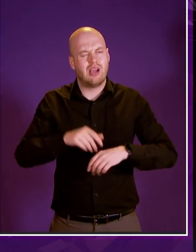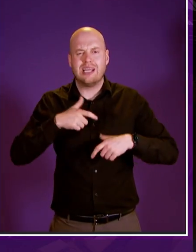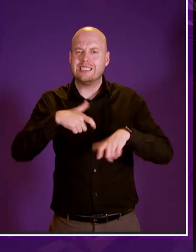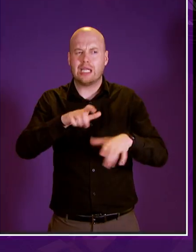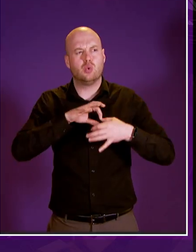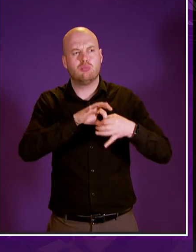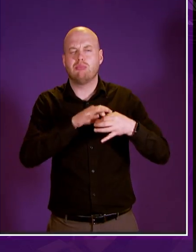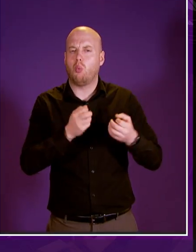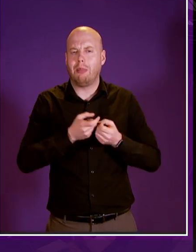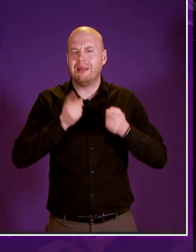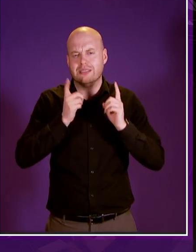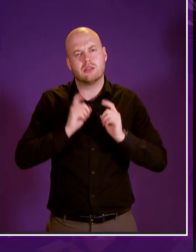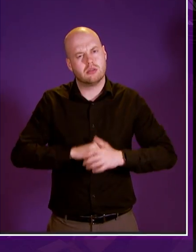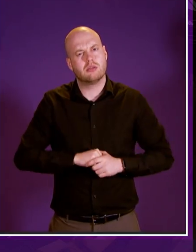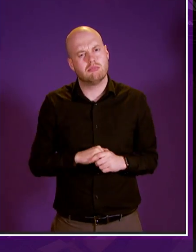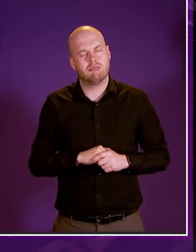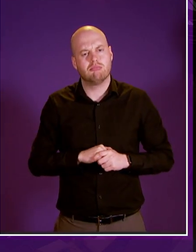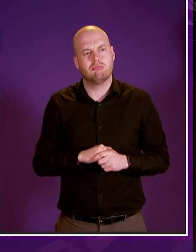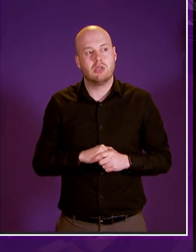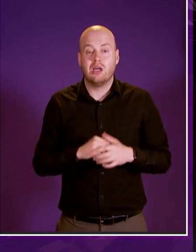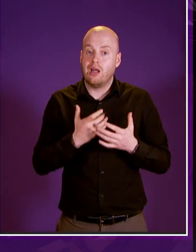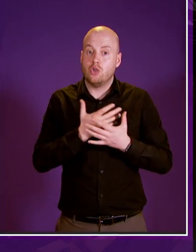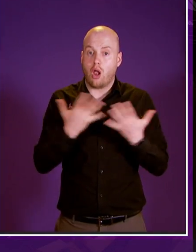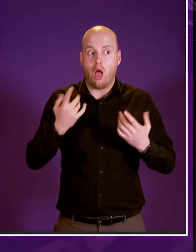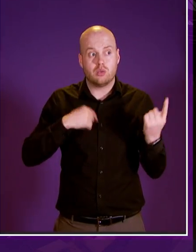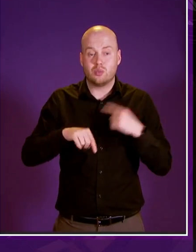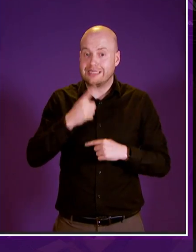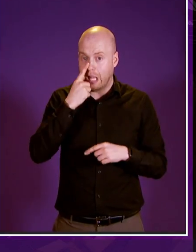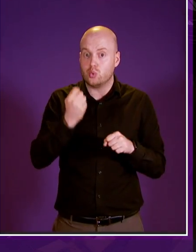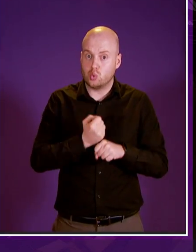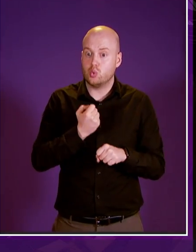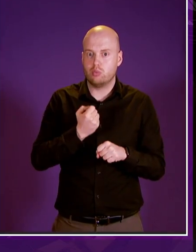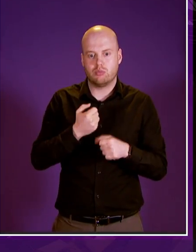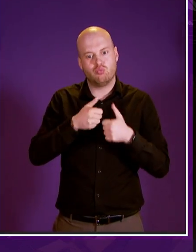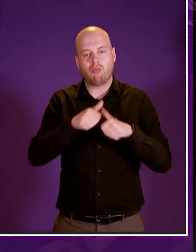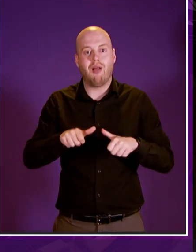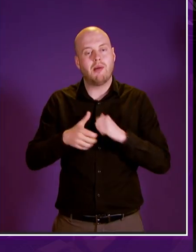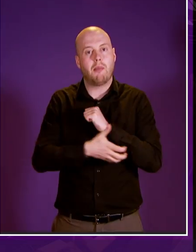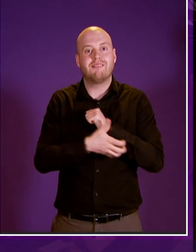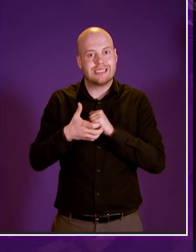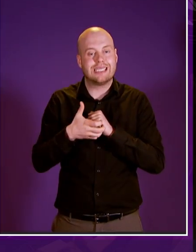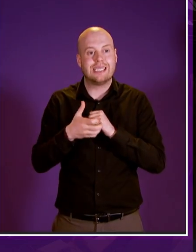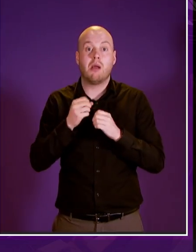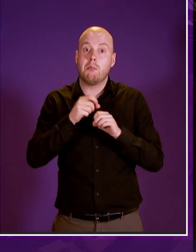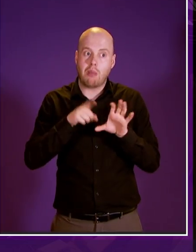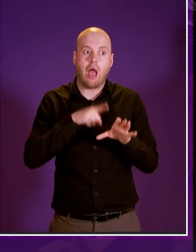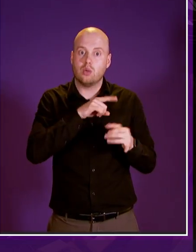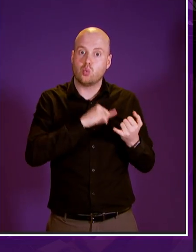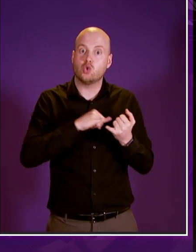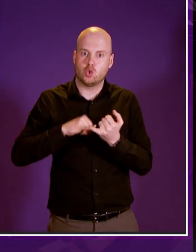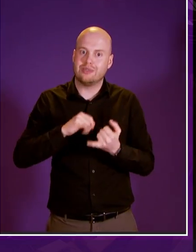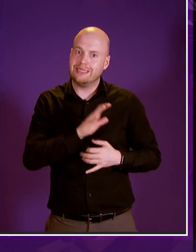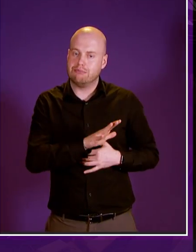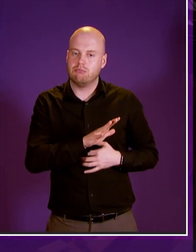social security commission there's a lot that can be done to tackle poverty by the social security agency i think it's worth a